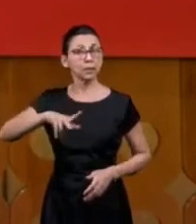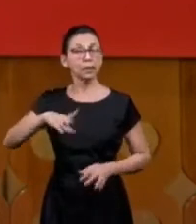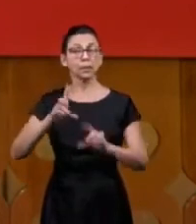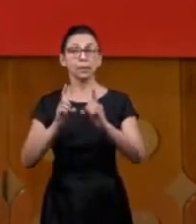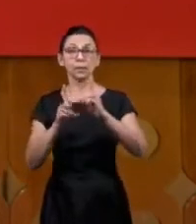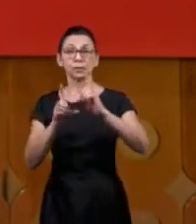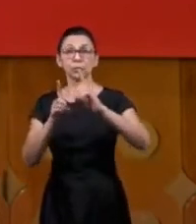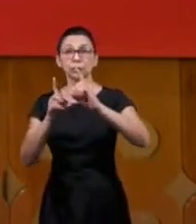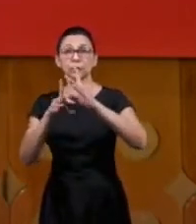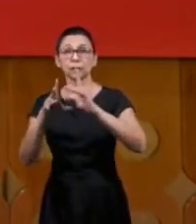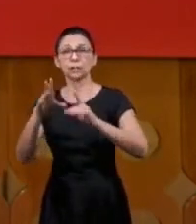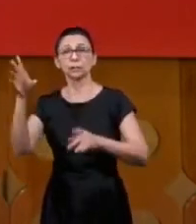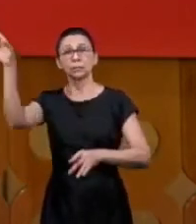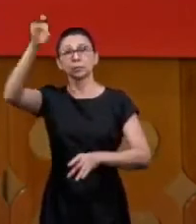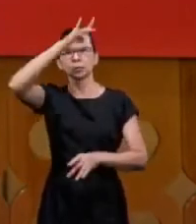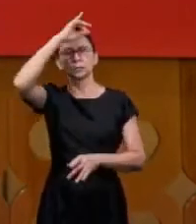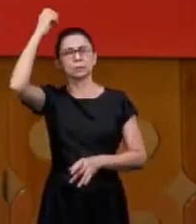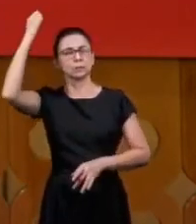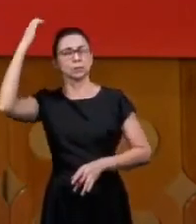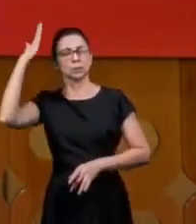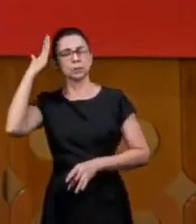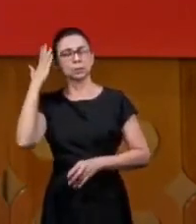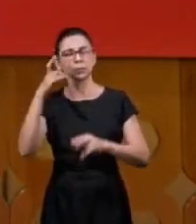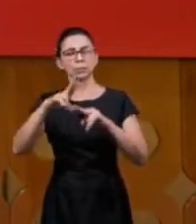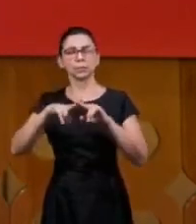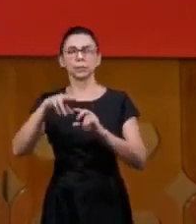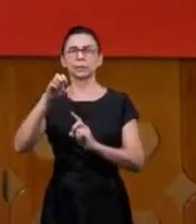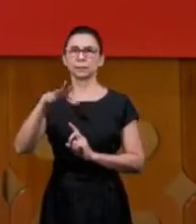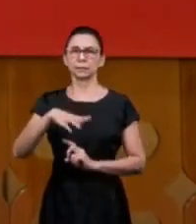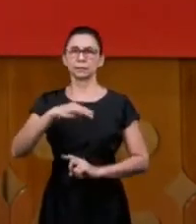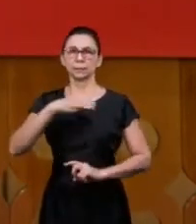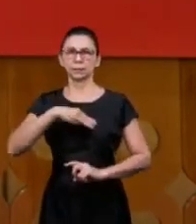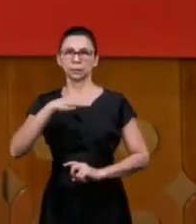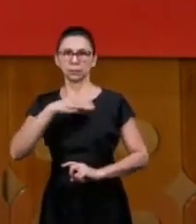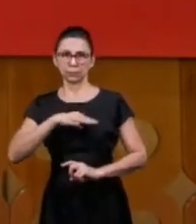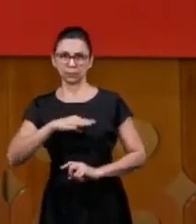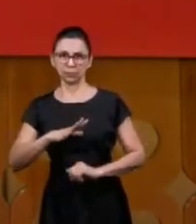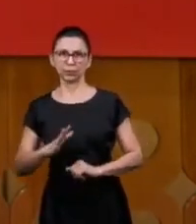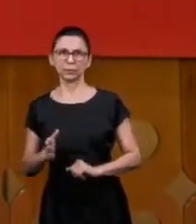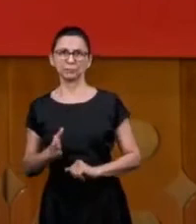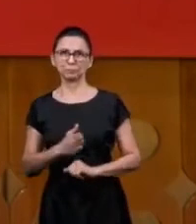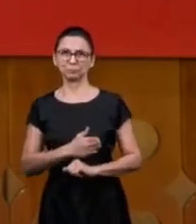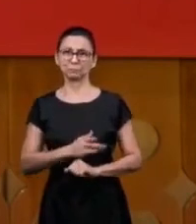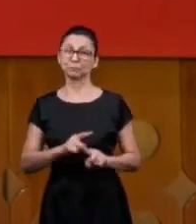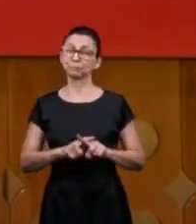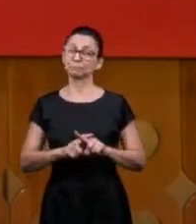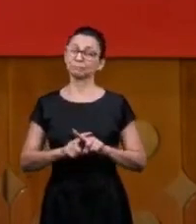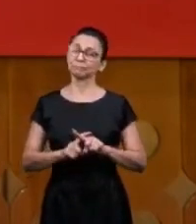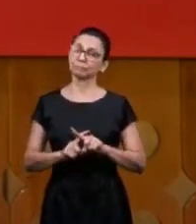that the Holy Spirit revealed and revealed to us by his grace and mercy but